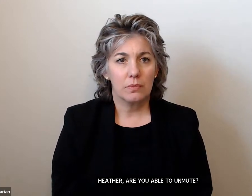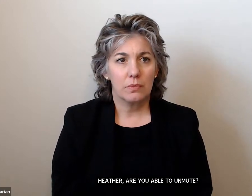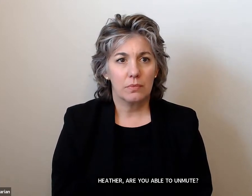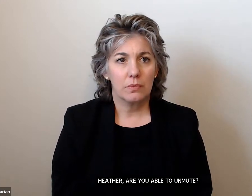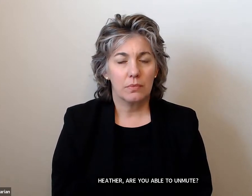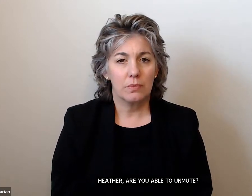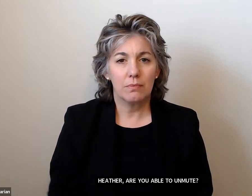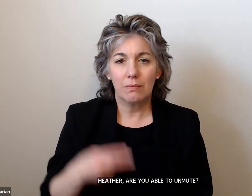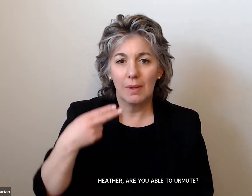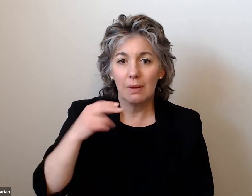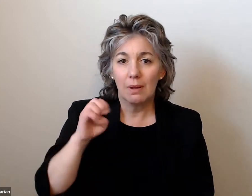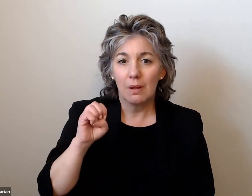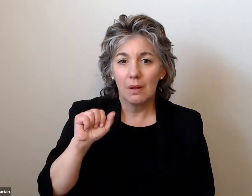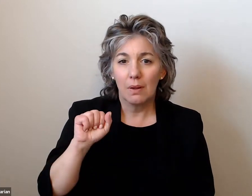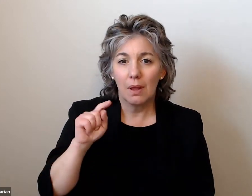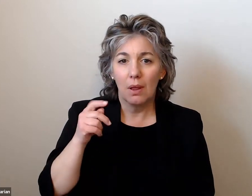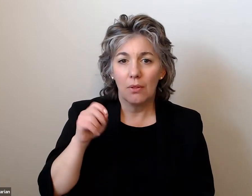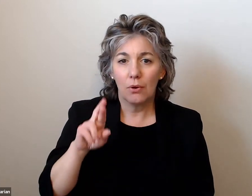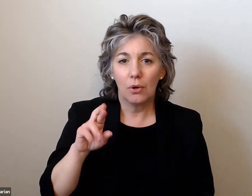Heather Sturgill?